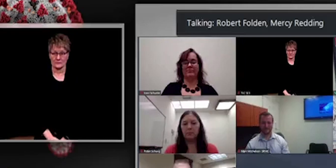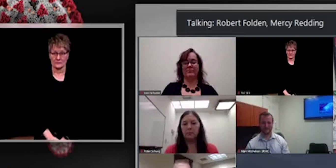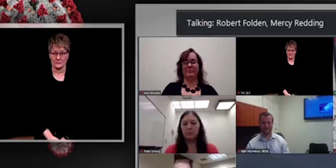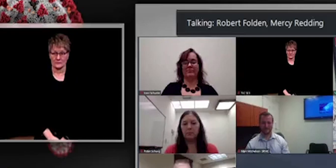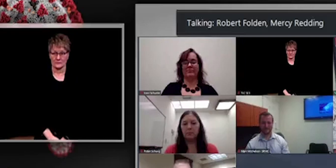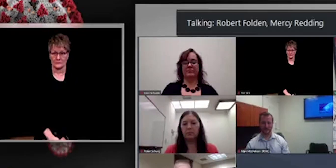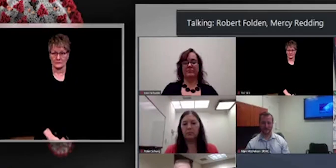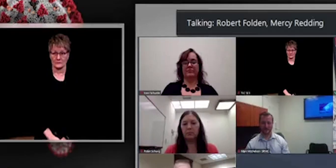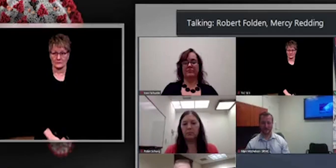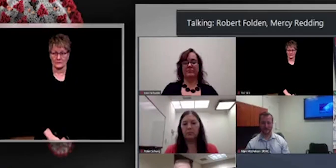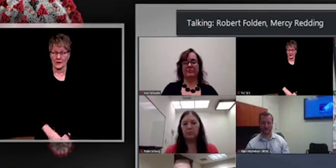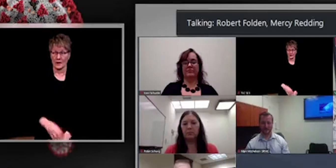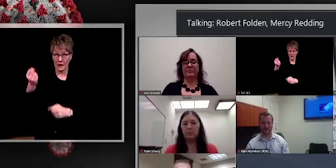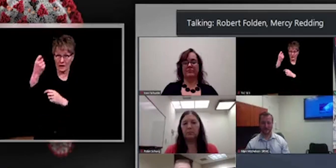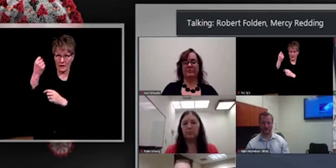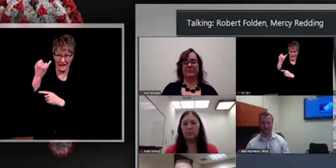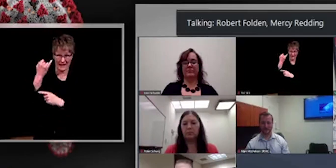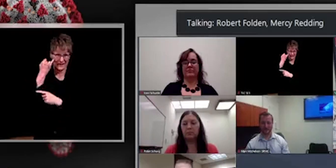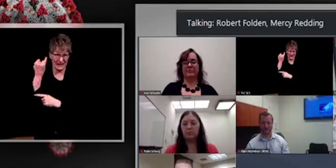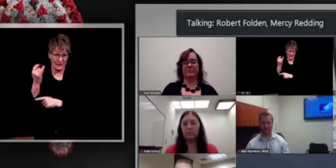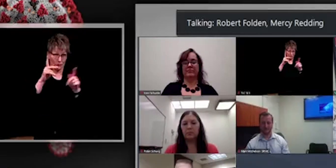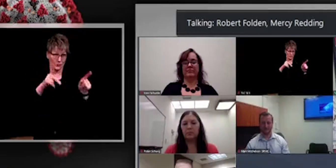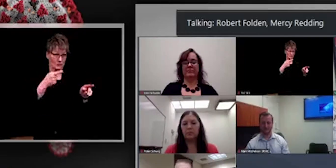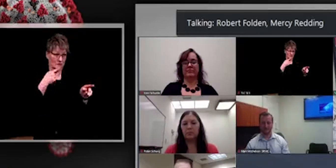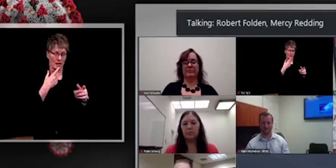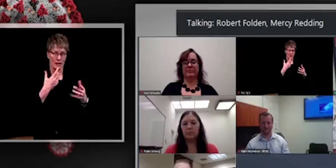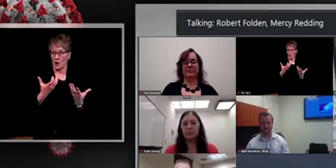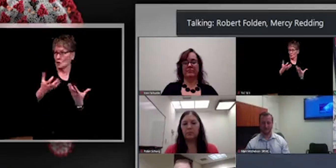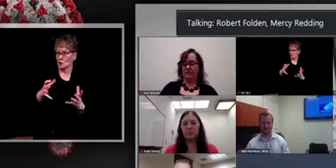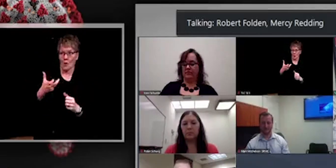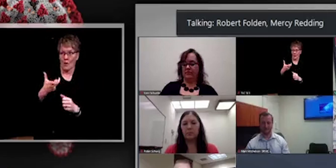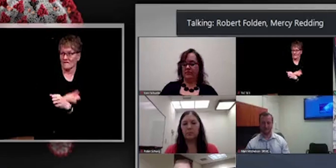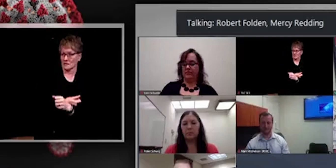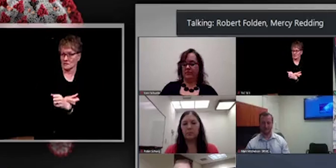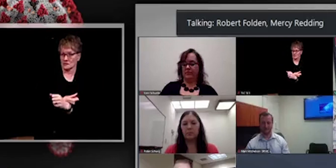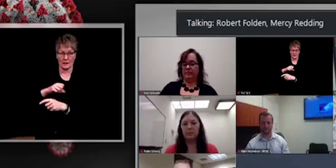follow the same PPE. We still need to follow the same precautions.